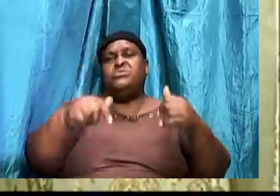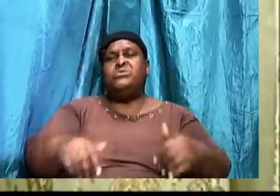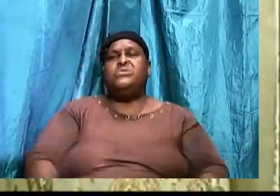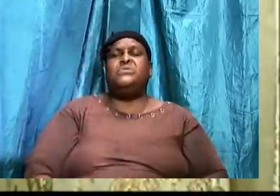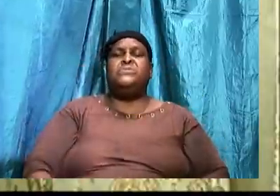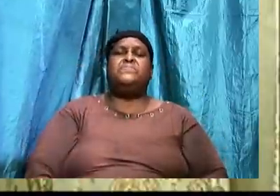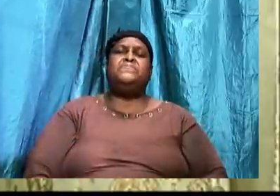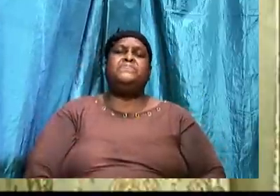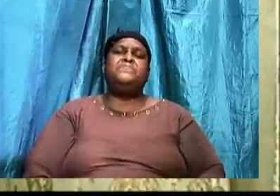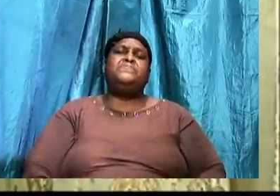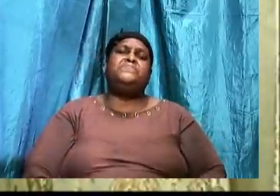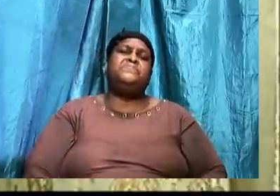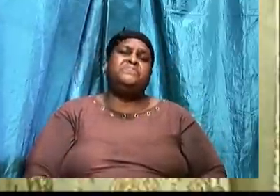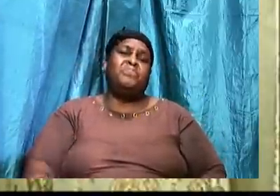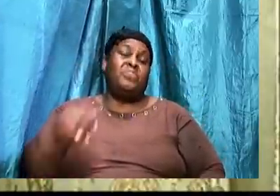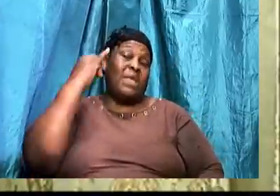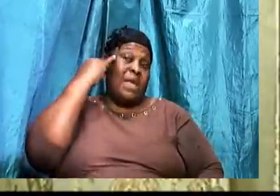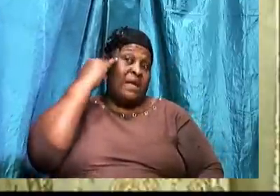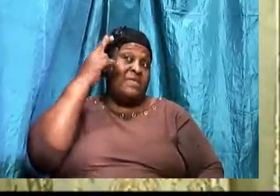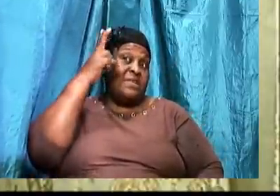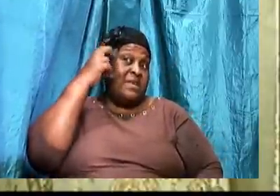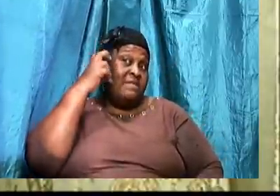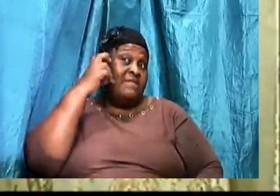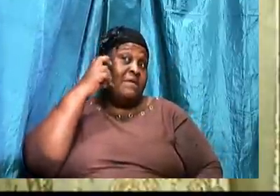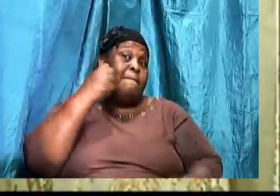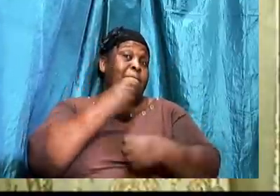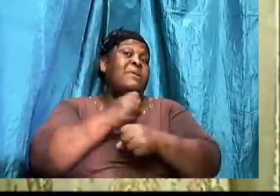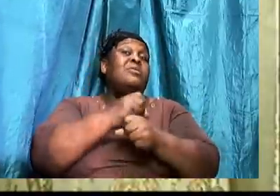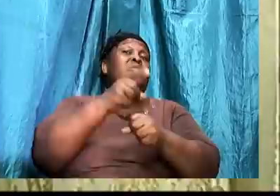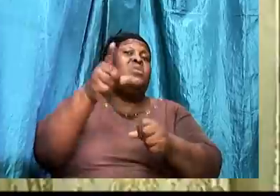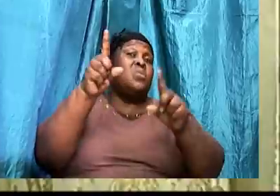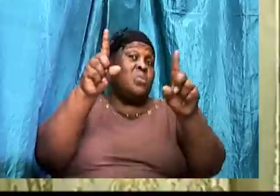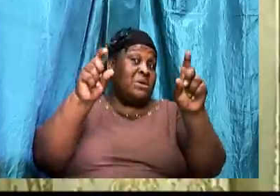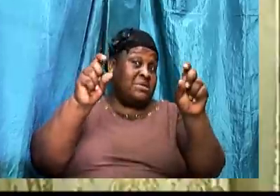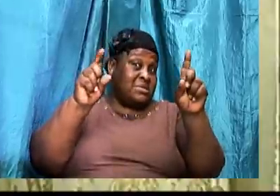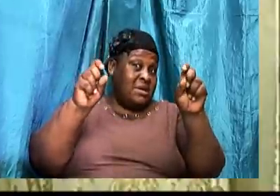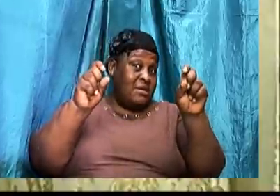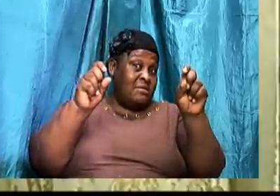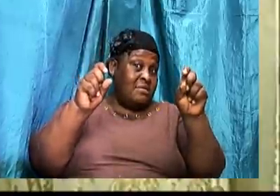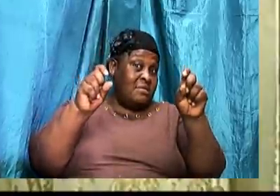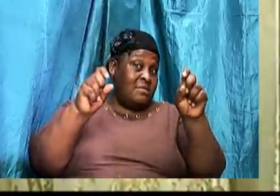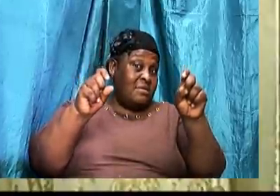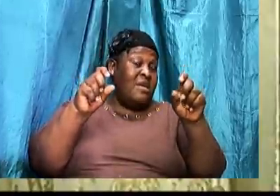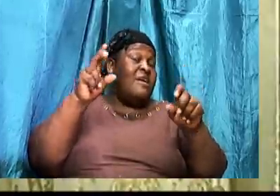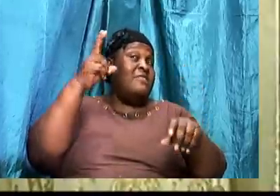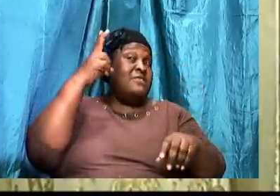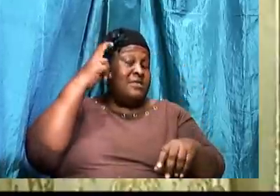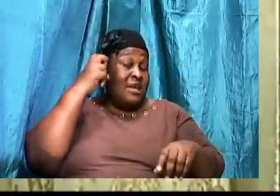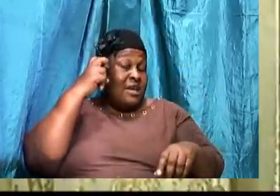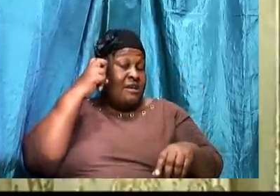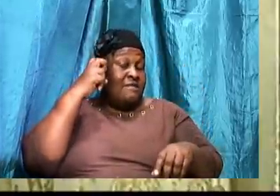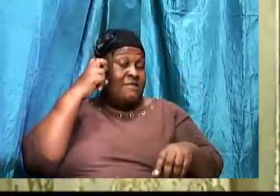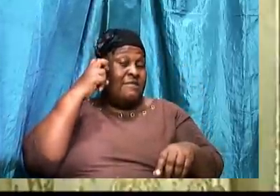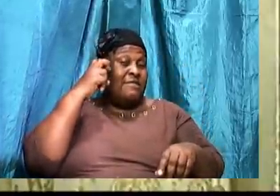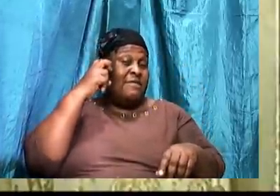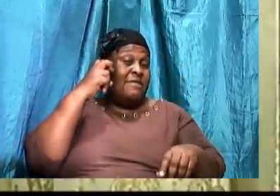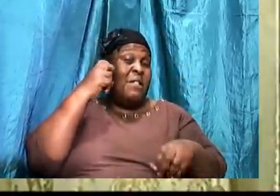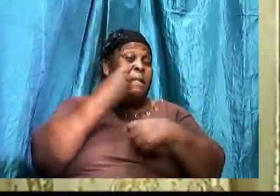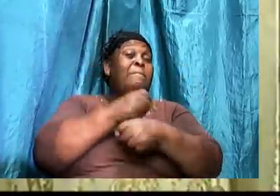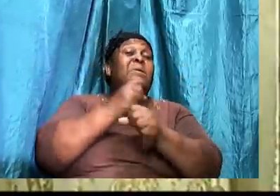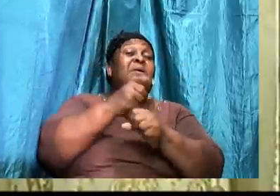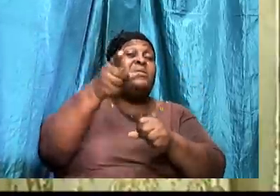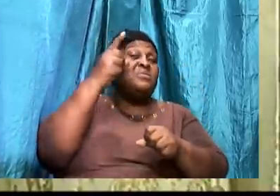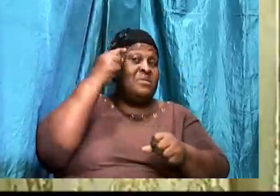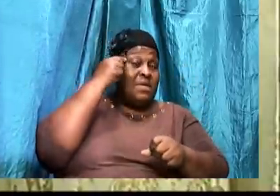If the devil can cause you to question. He will persuade you. That what you are doing. Is right.